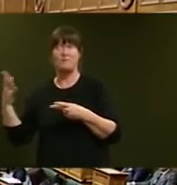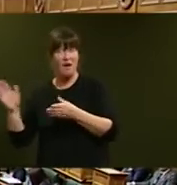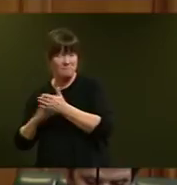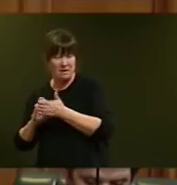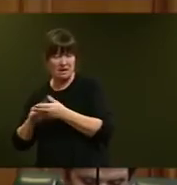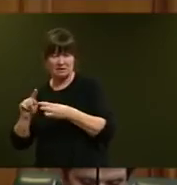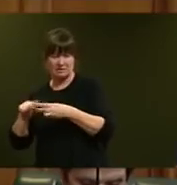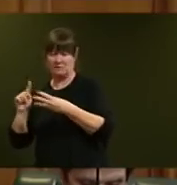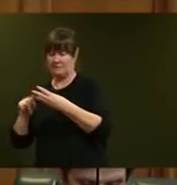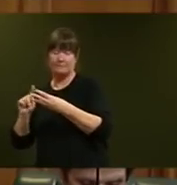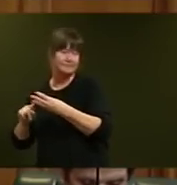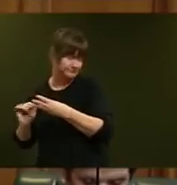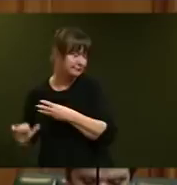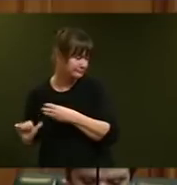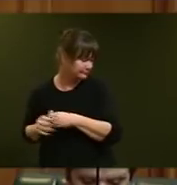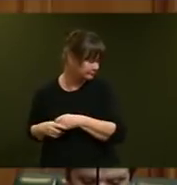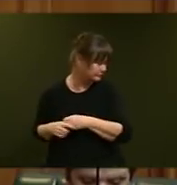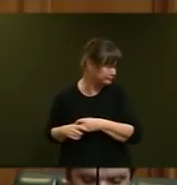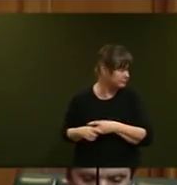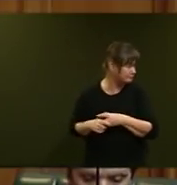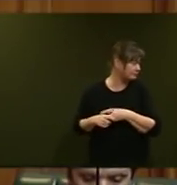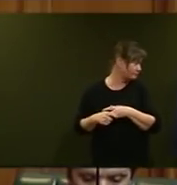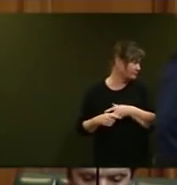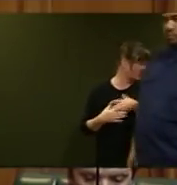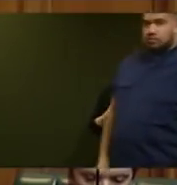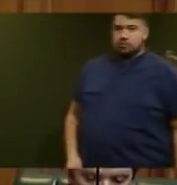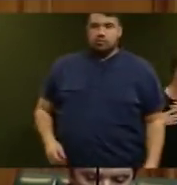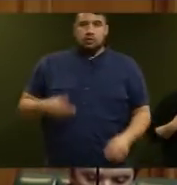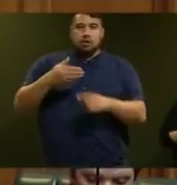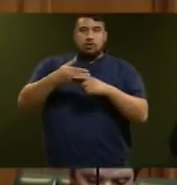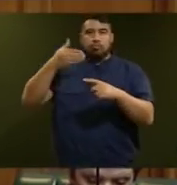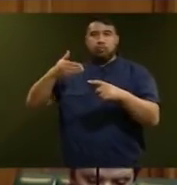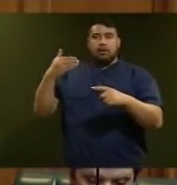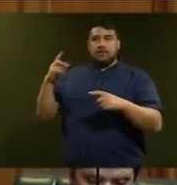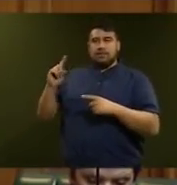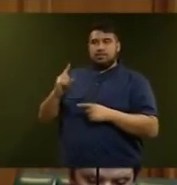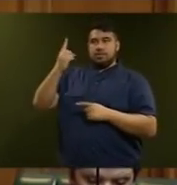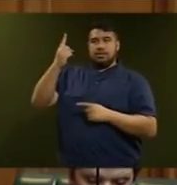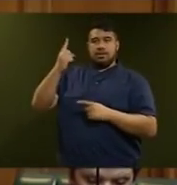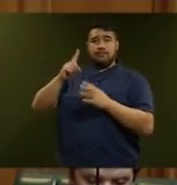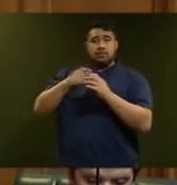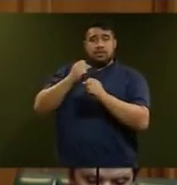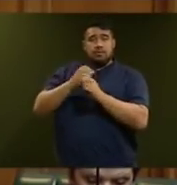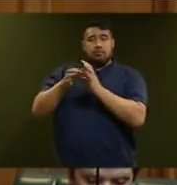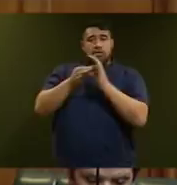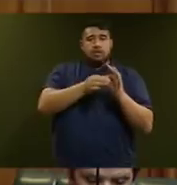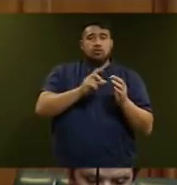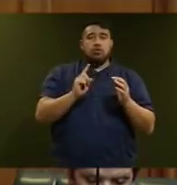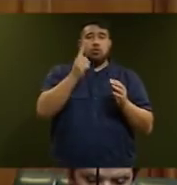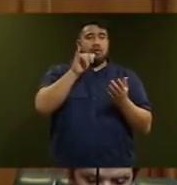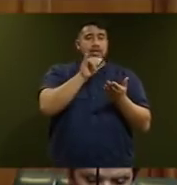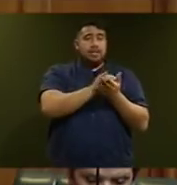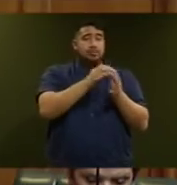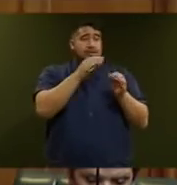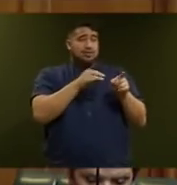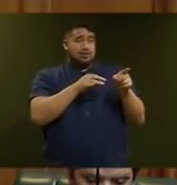Why didn't she follow the precedent of other Ministers, such as in the Lock and VAR and Auckland Airport decisions, in declining those